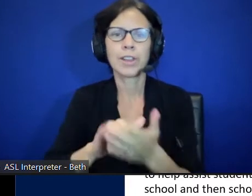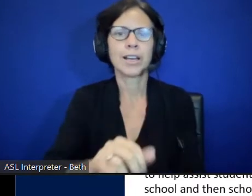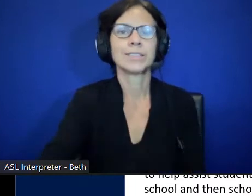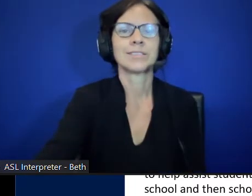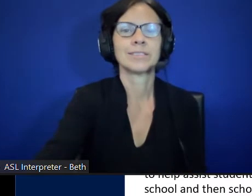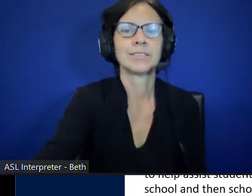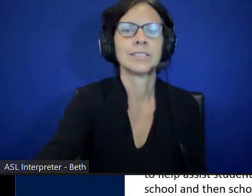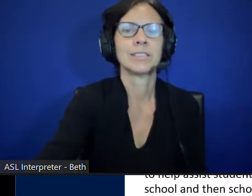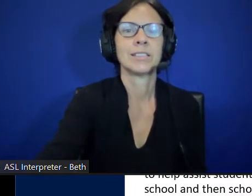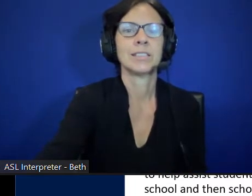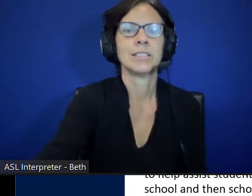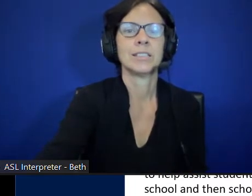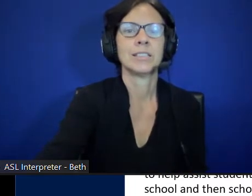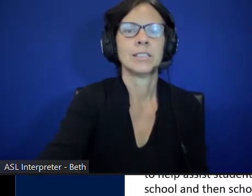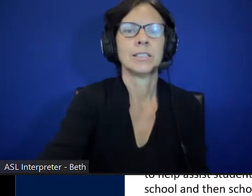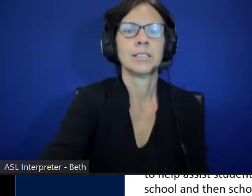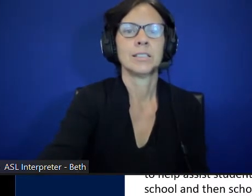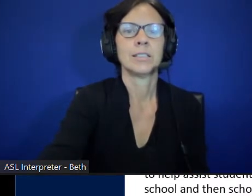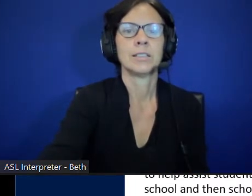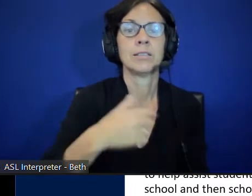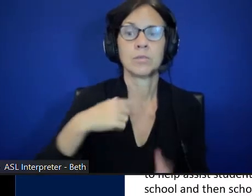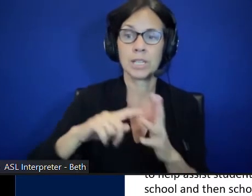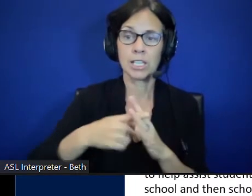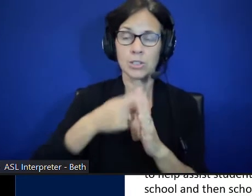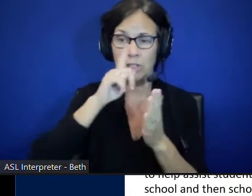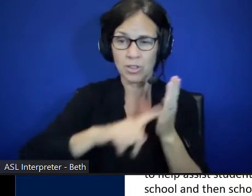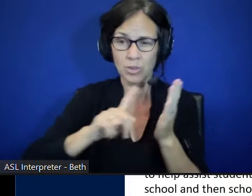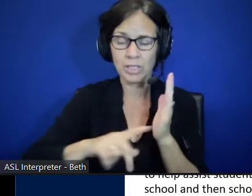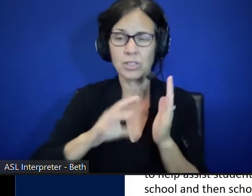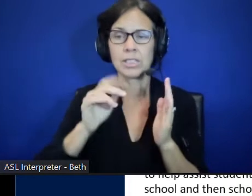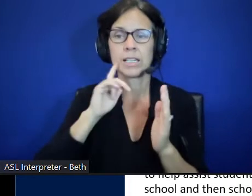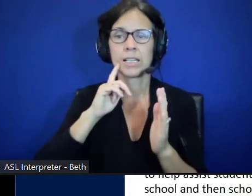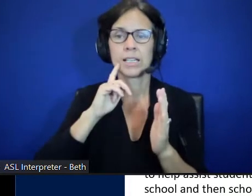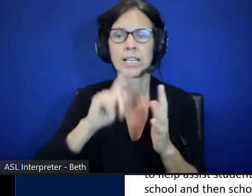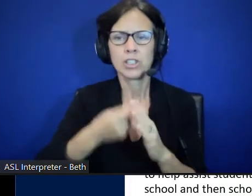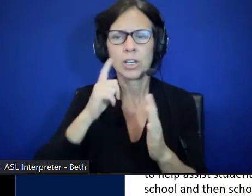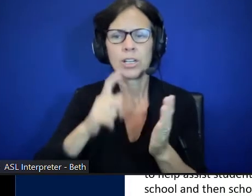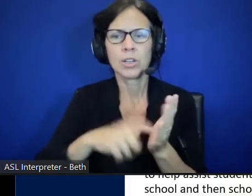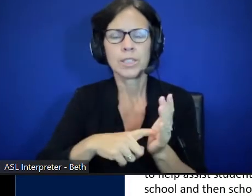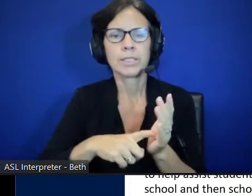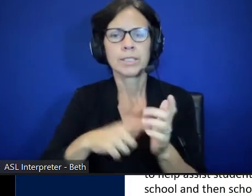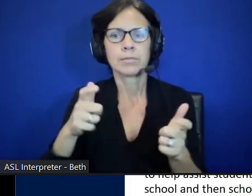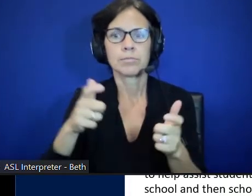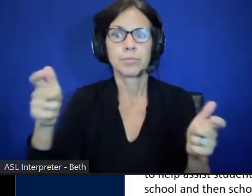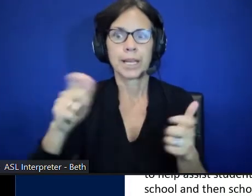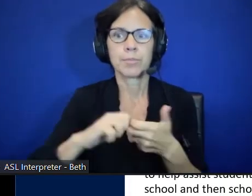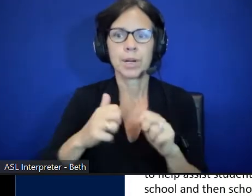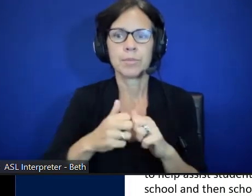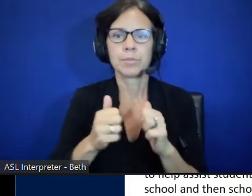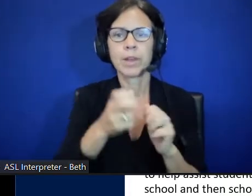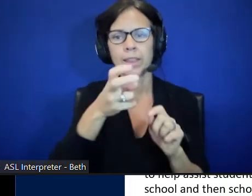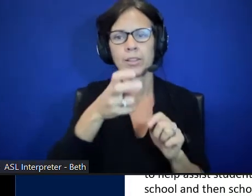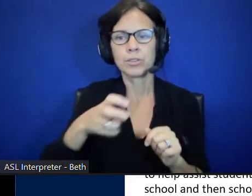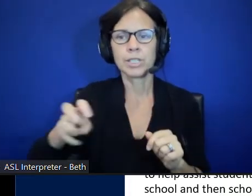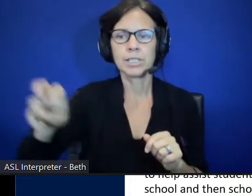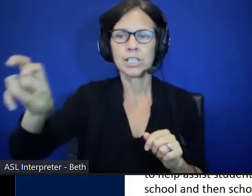And when I started doing the research and started looking I see I started seeing major problems of the transition mean